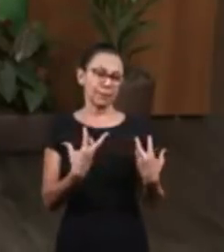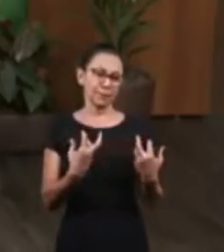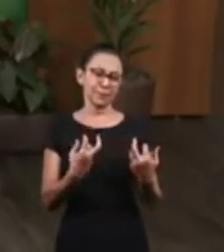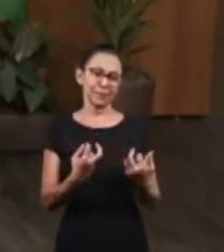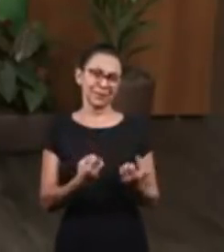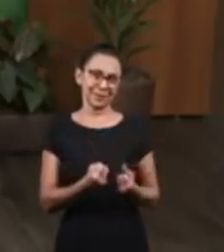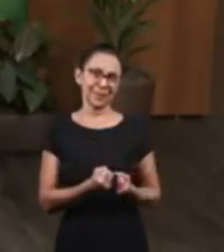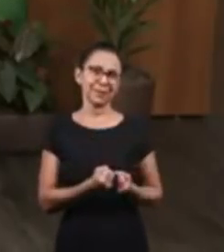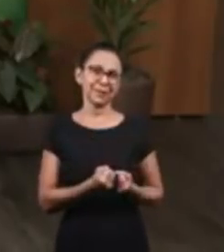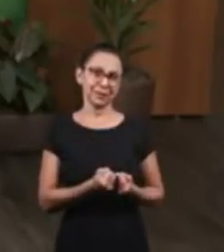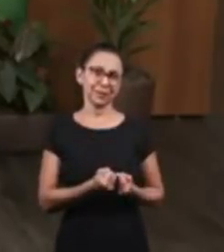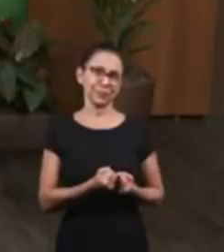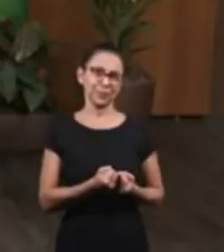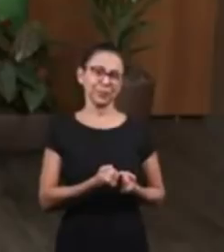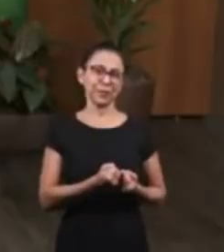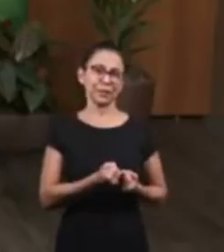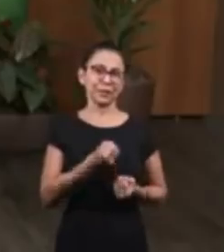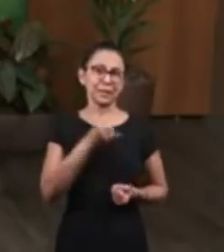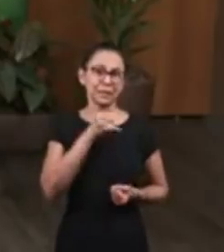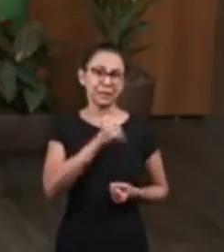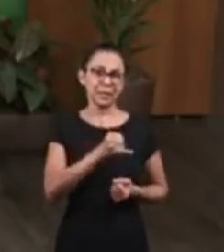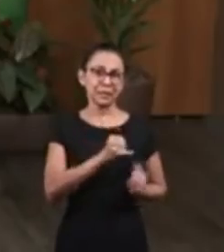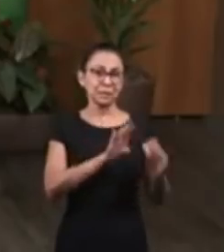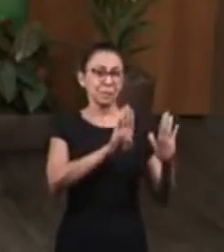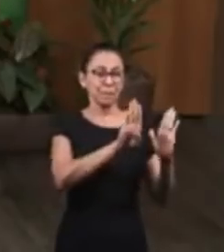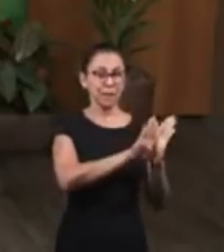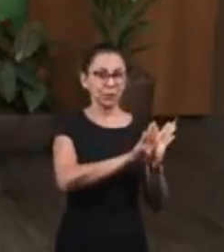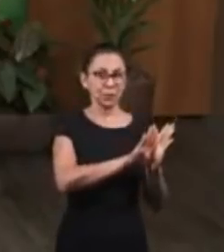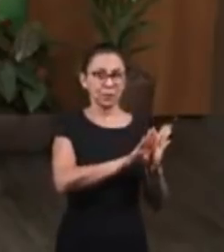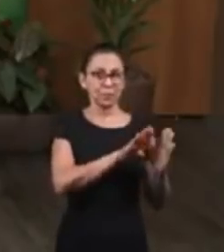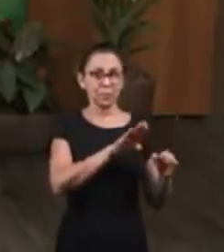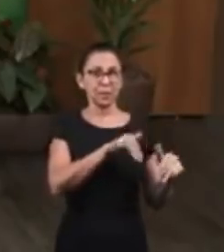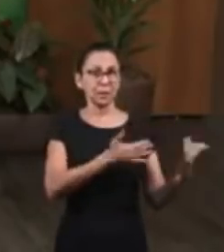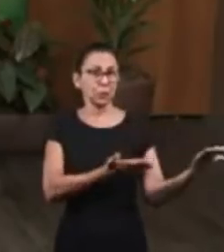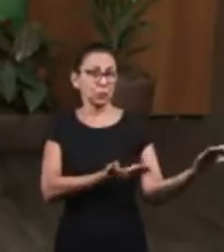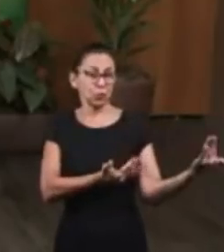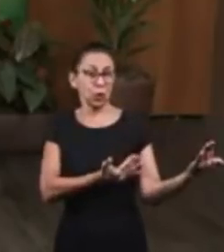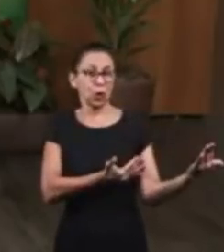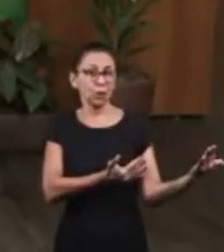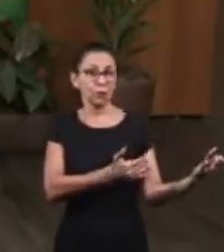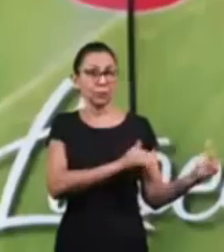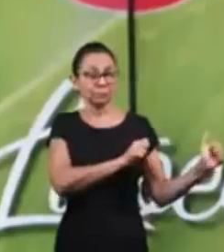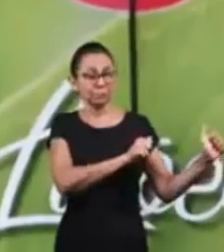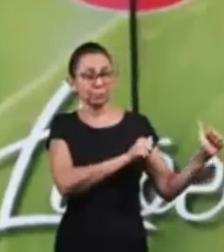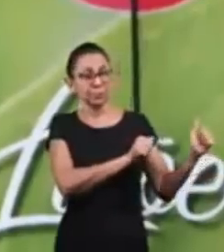only accept them if they took their youngest brother Benjamin.